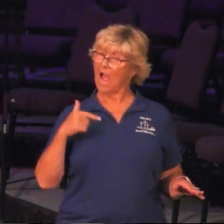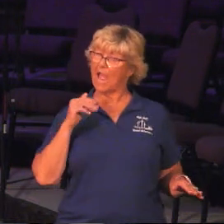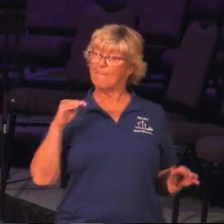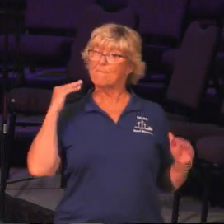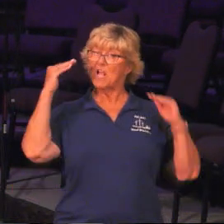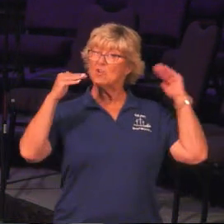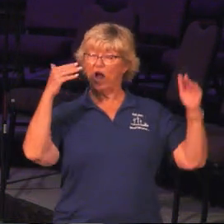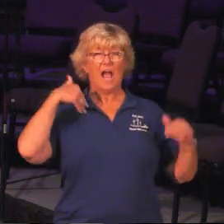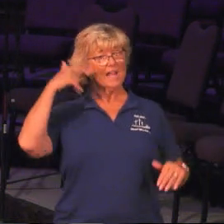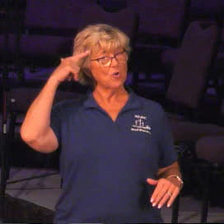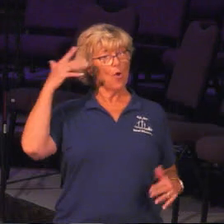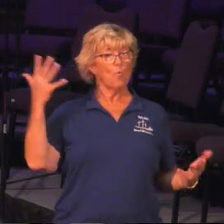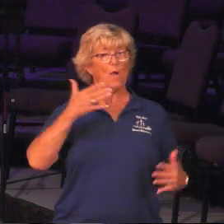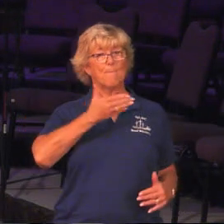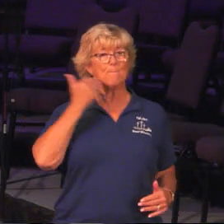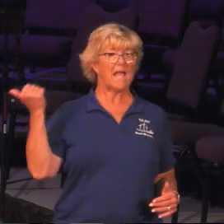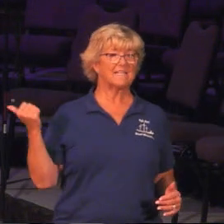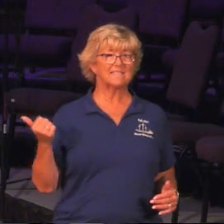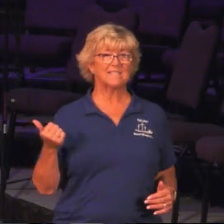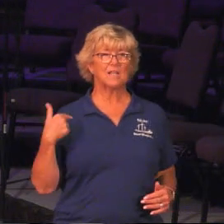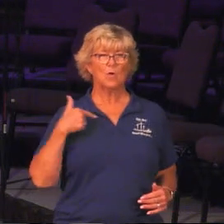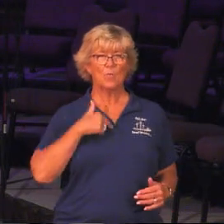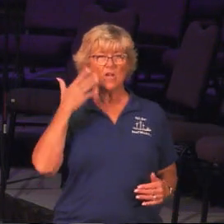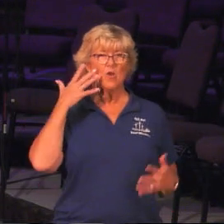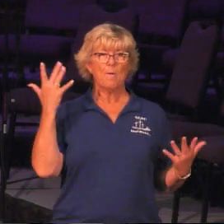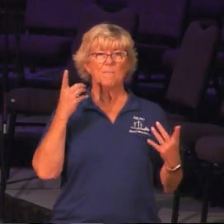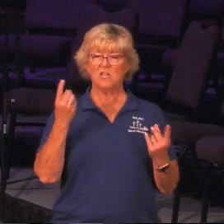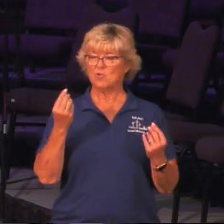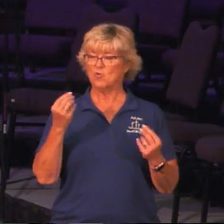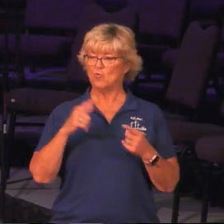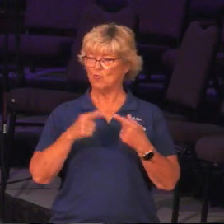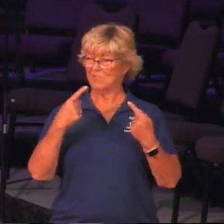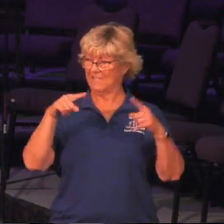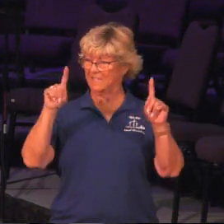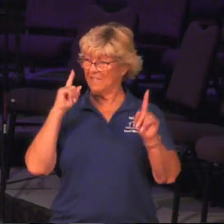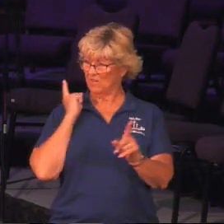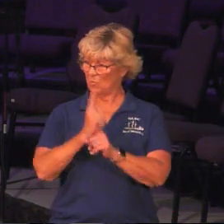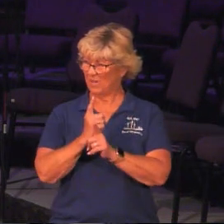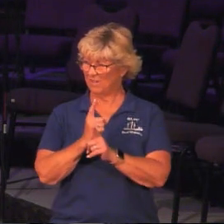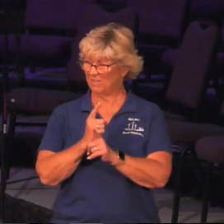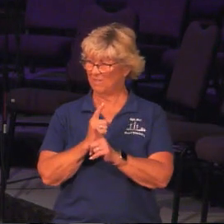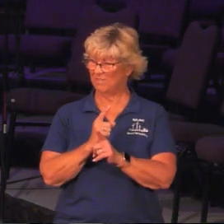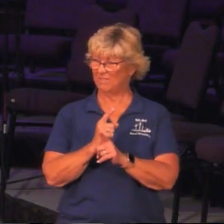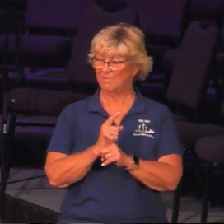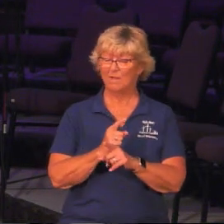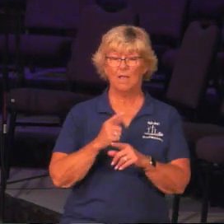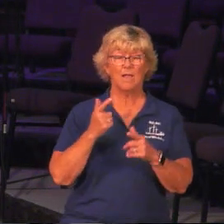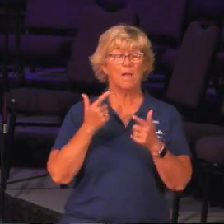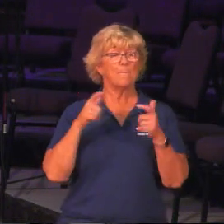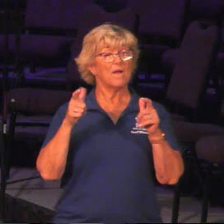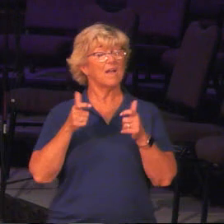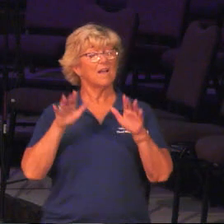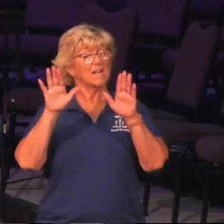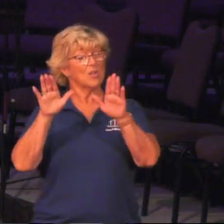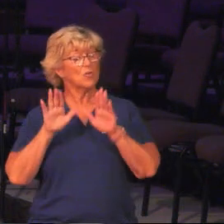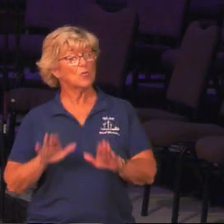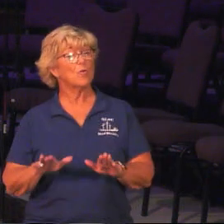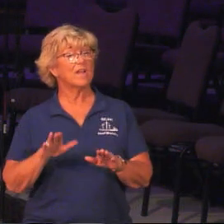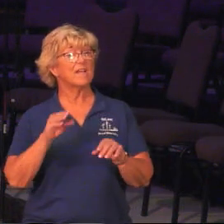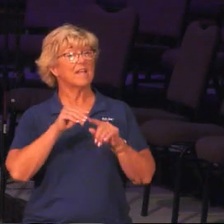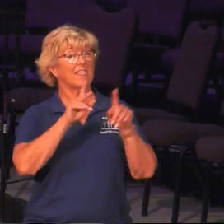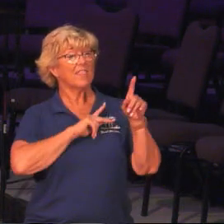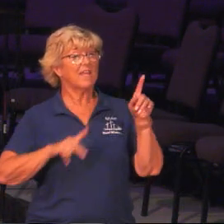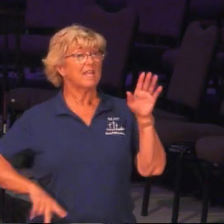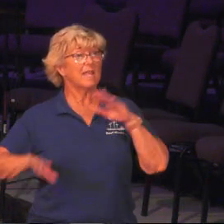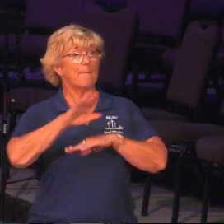know what's best for us. We know what we need to succeed, right? But greatness in the kingdom is not based on great